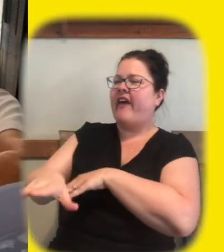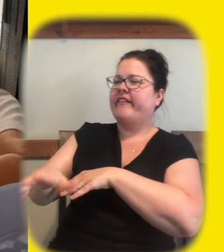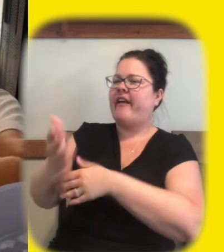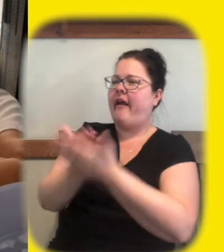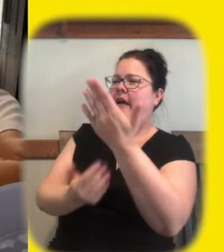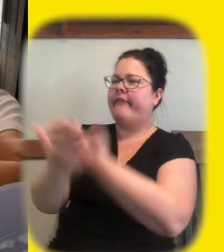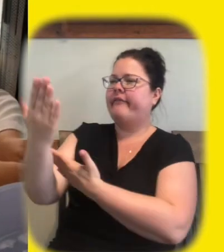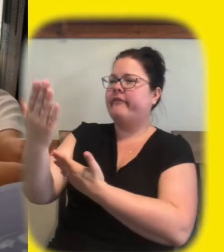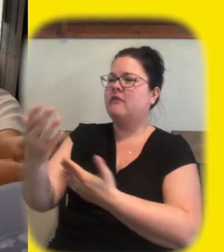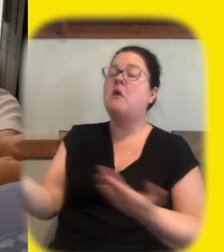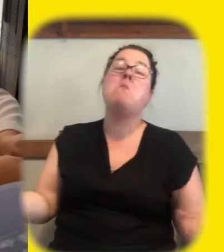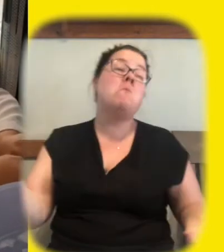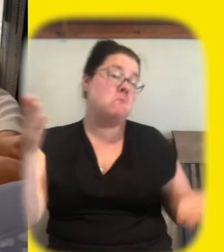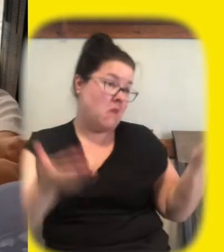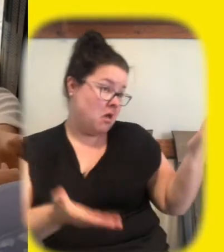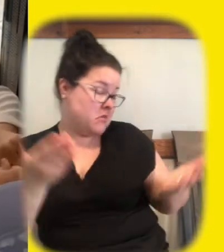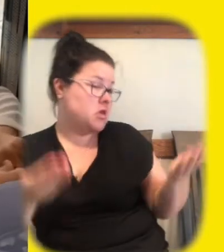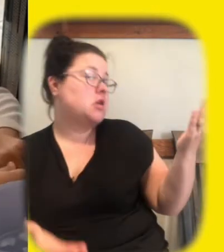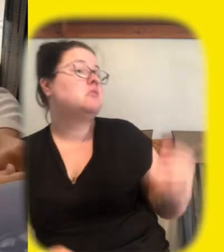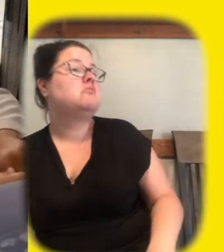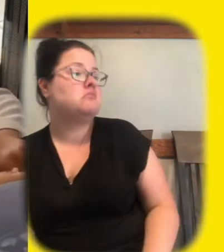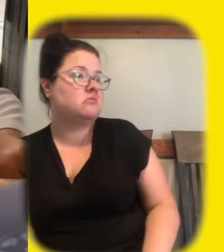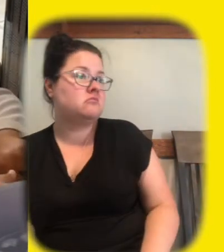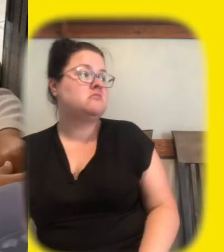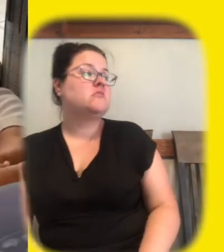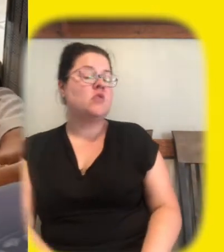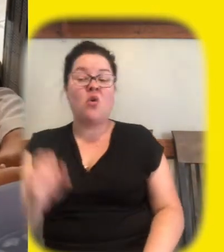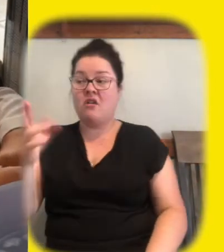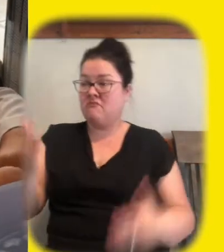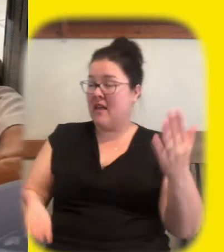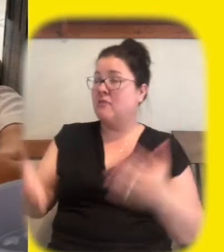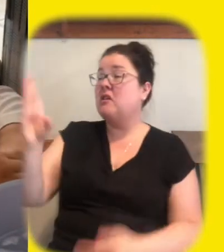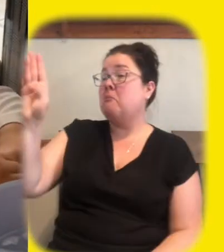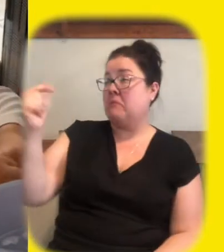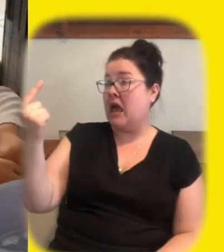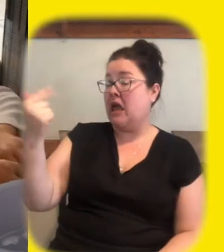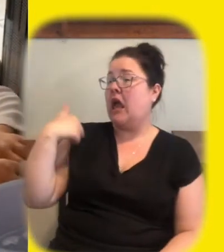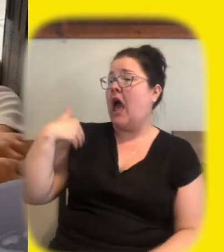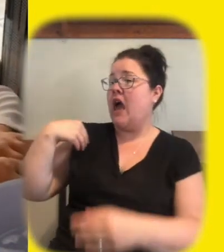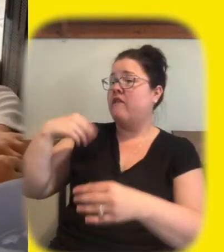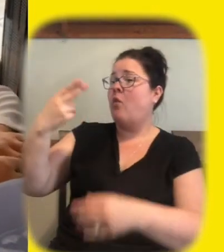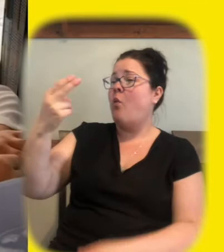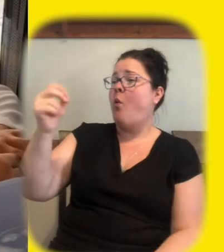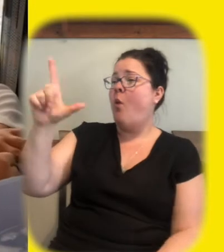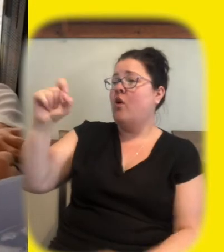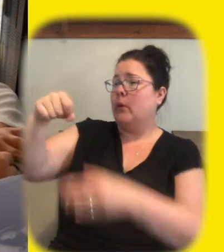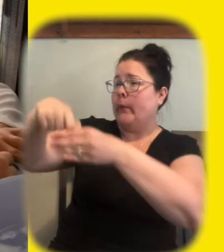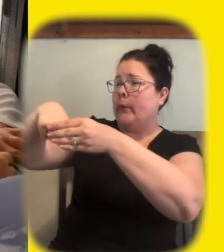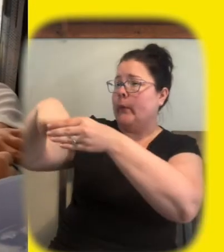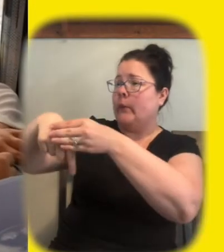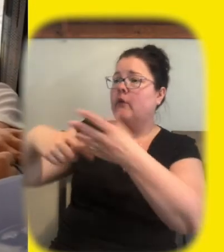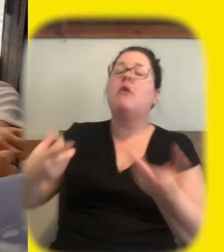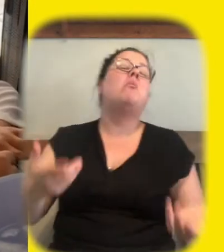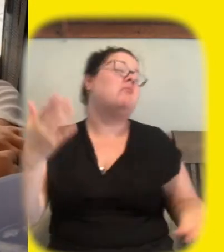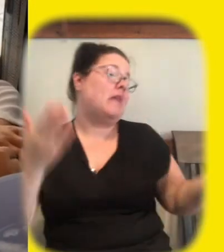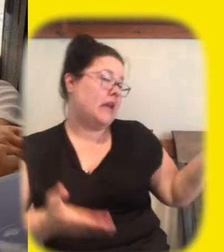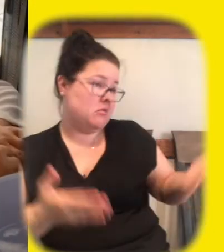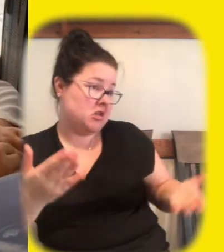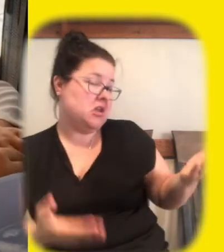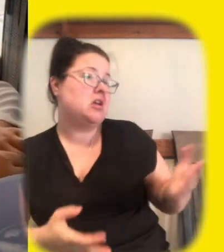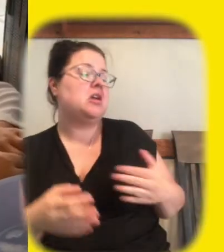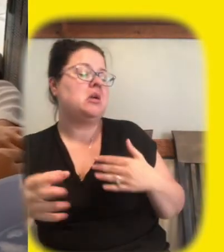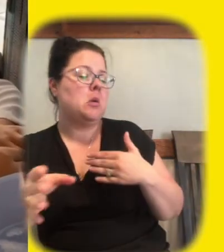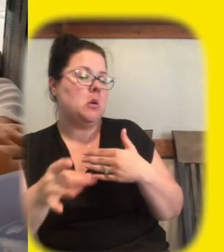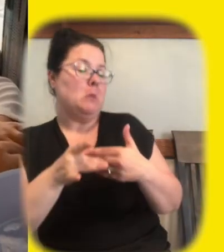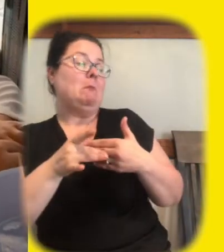that's another possibility that maybe we had a leak in one of the bags you bet so far